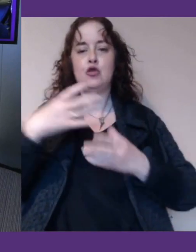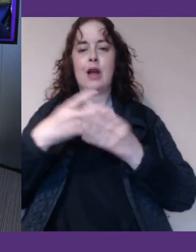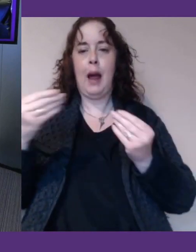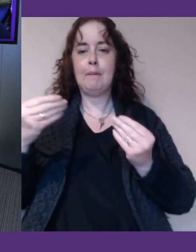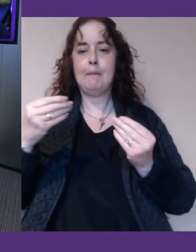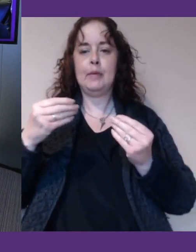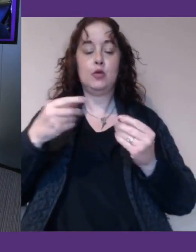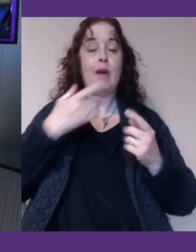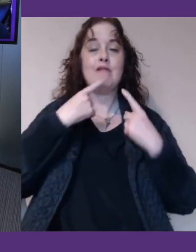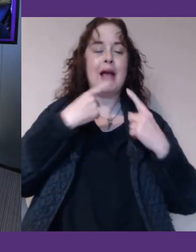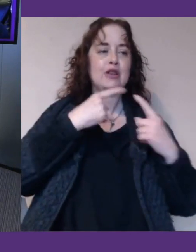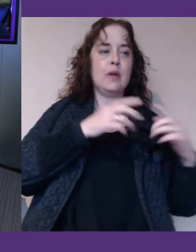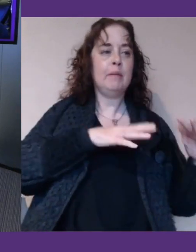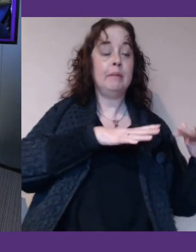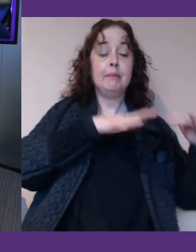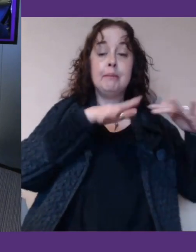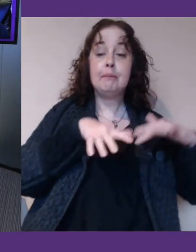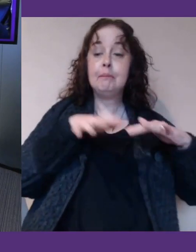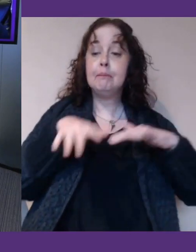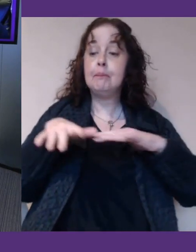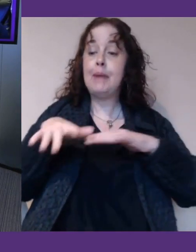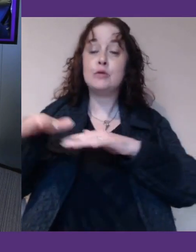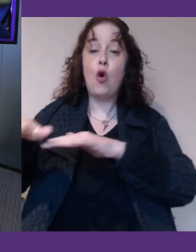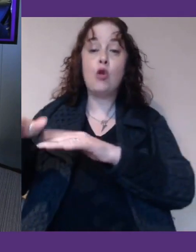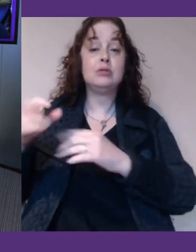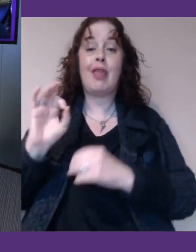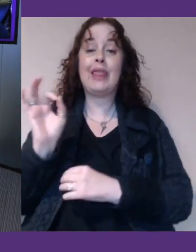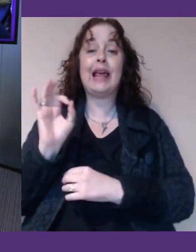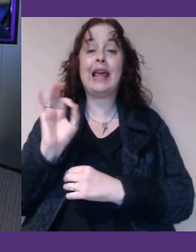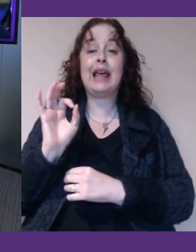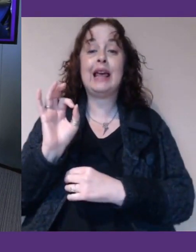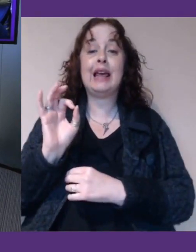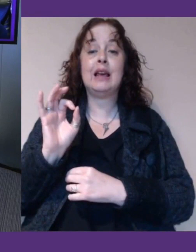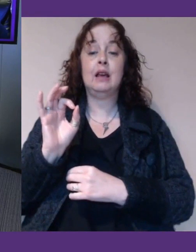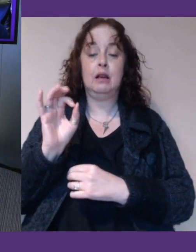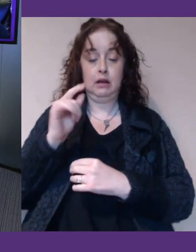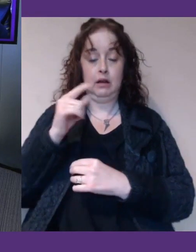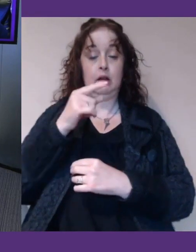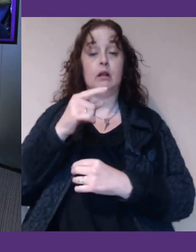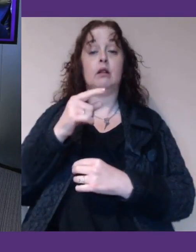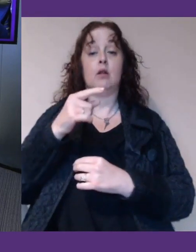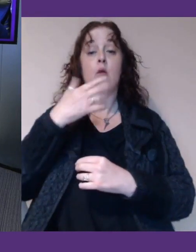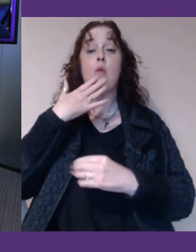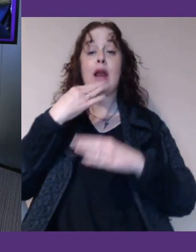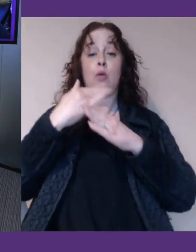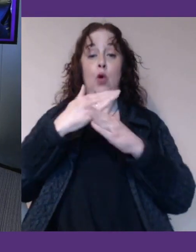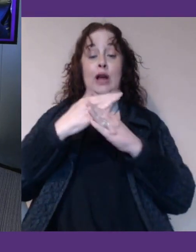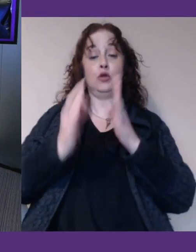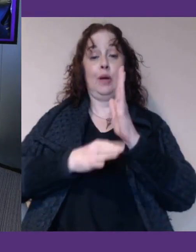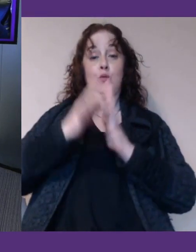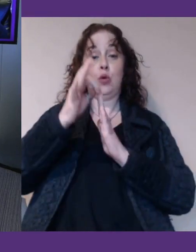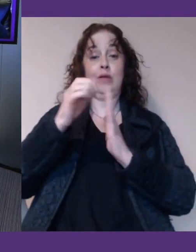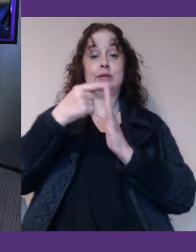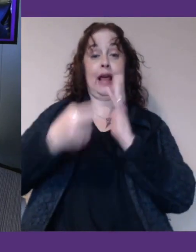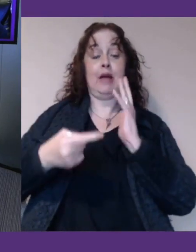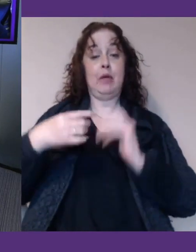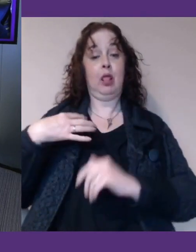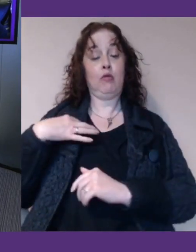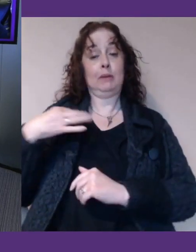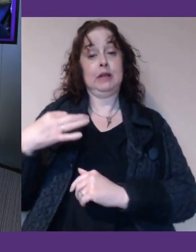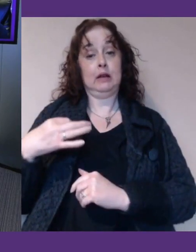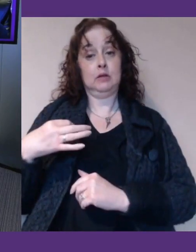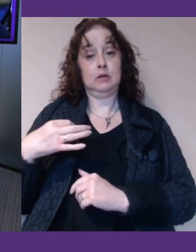down, as we want to see it trickling down. So to counteract that, whilst we are working to improve disabled representation, effective